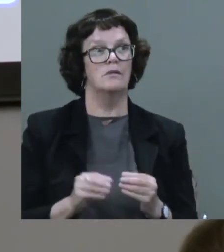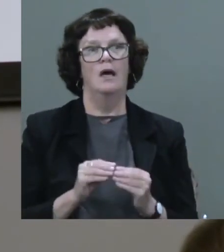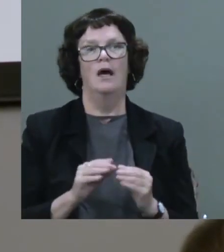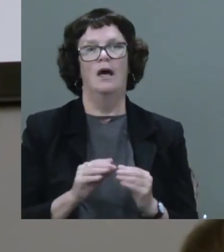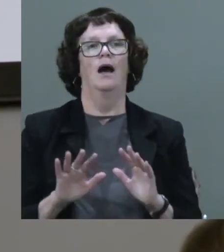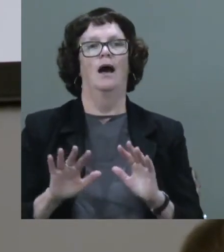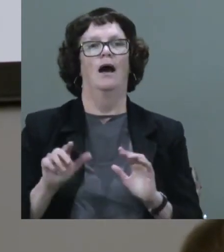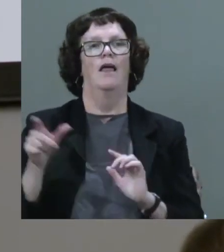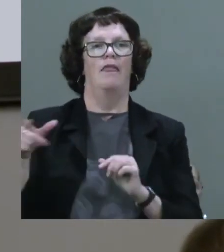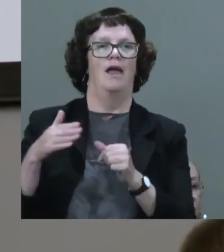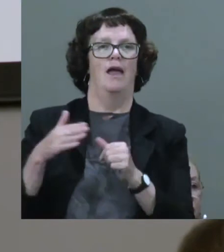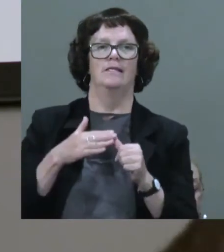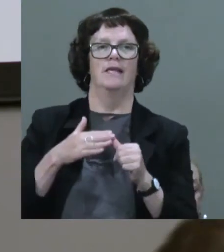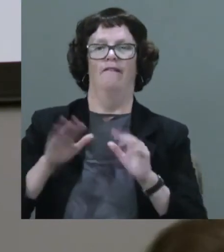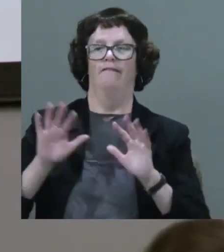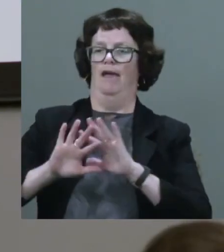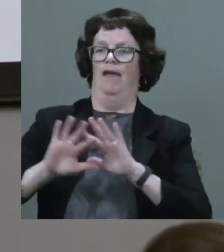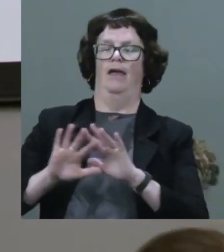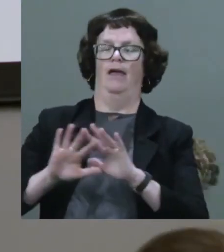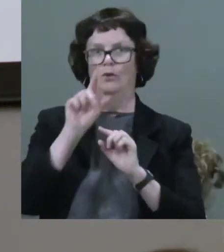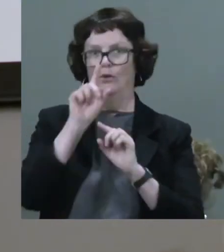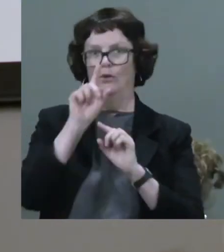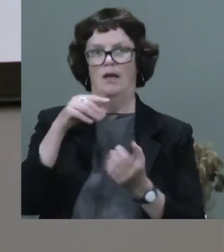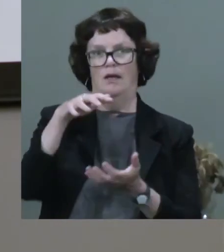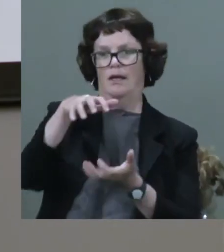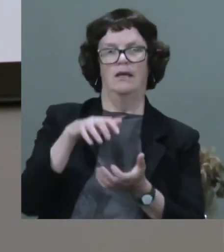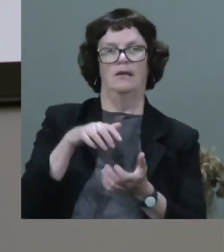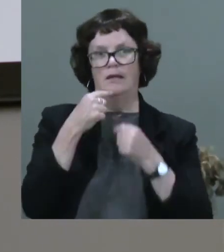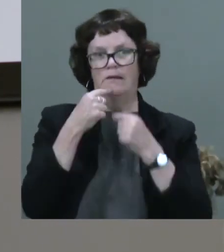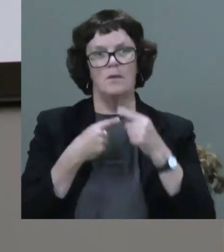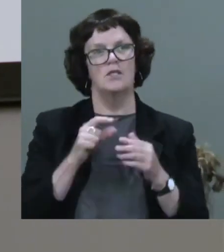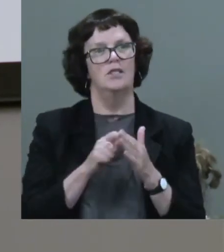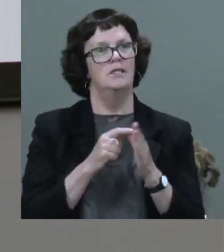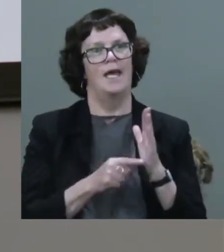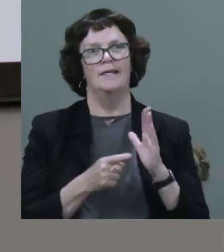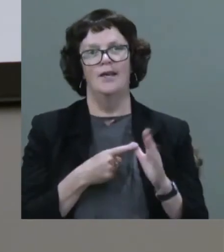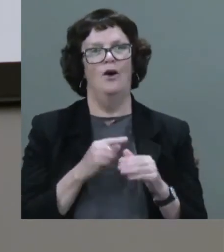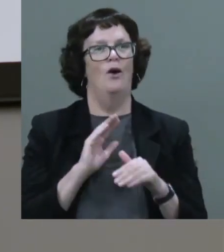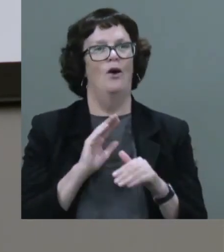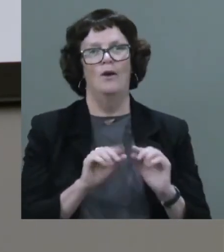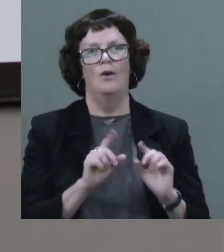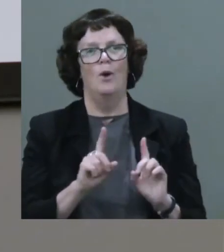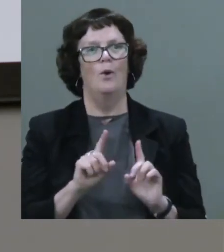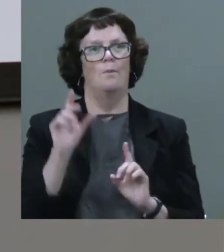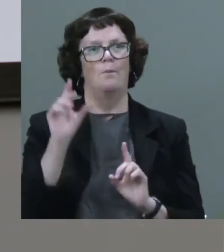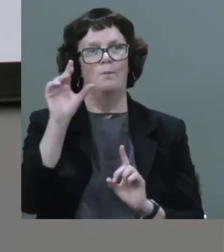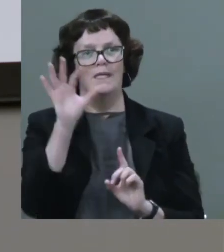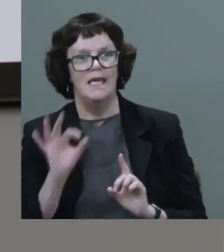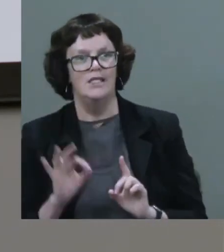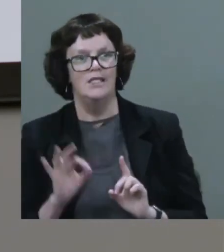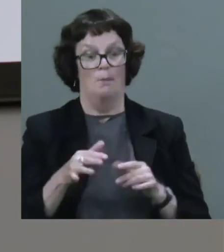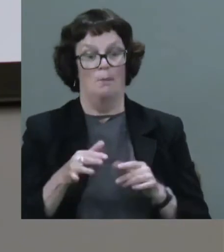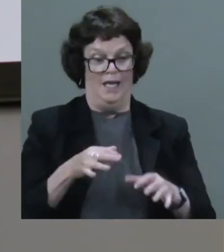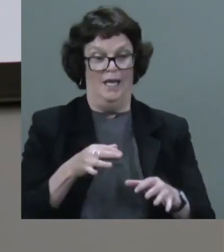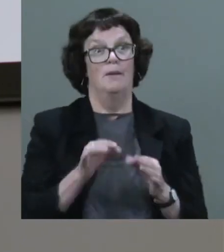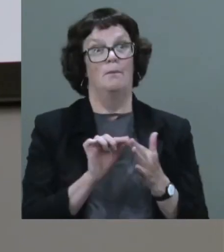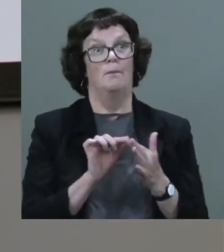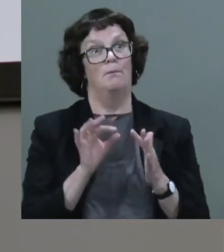vague. And you can't get any data about what percentage of planners, actual planners,